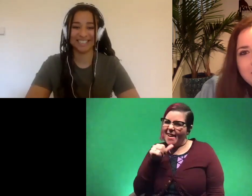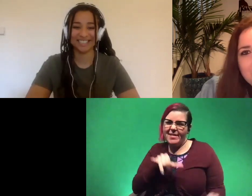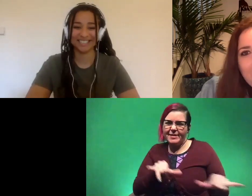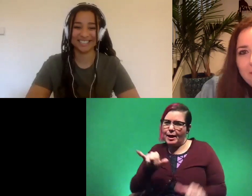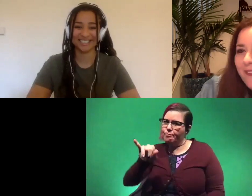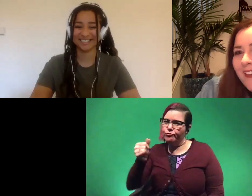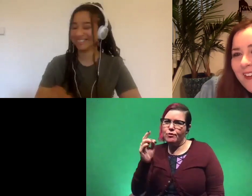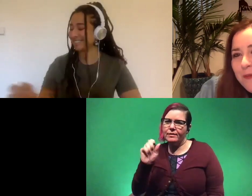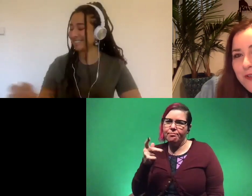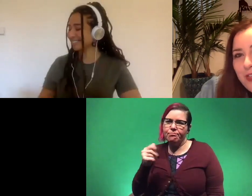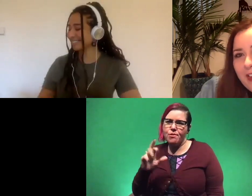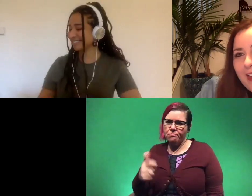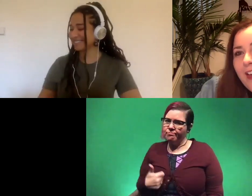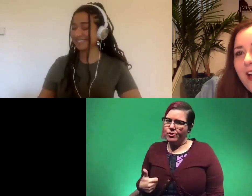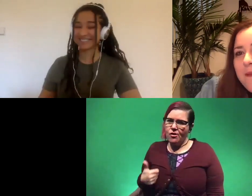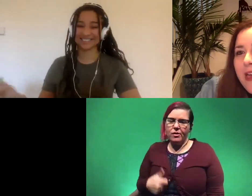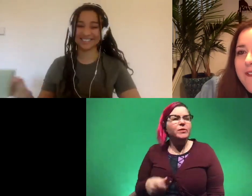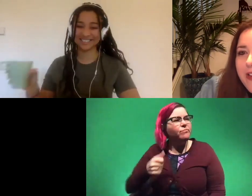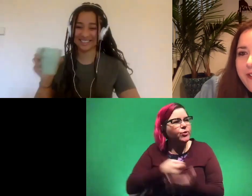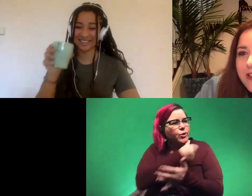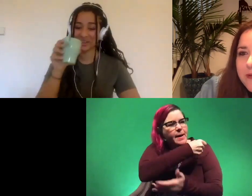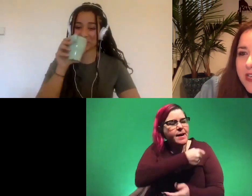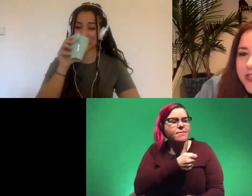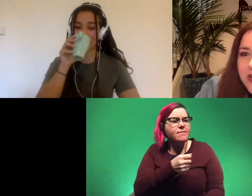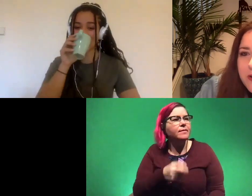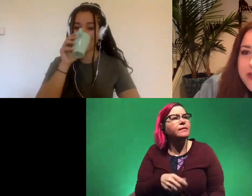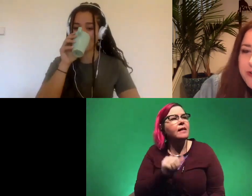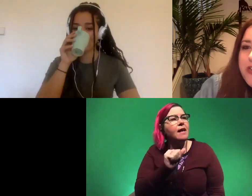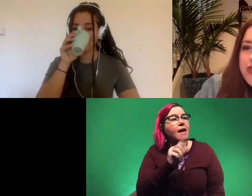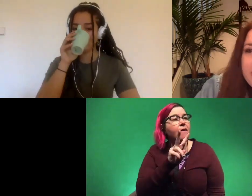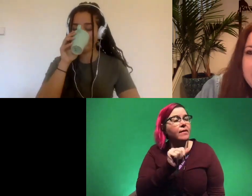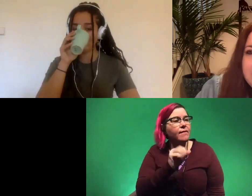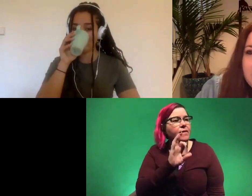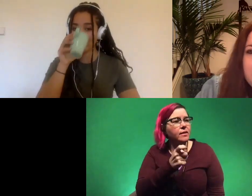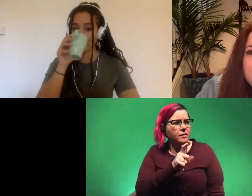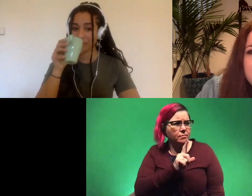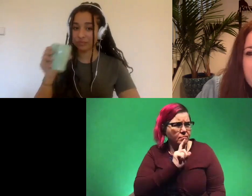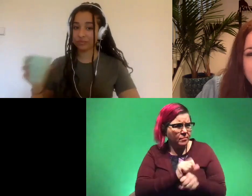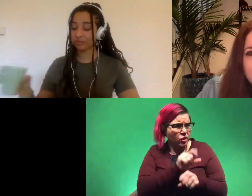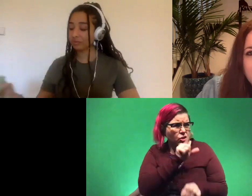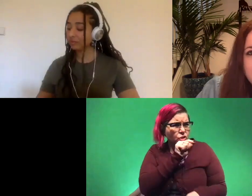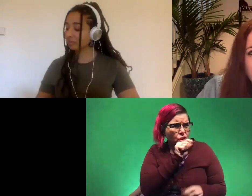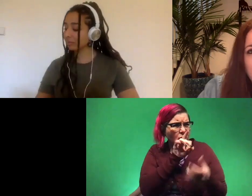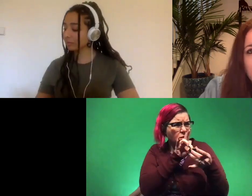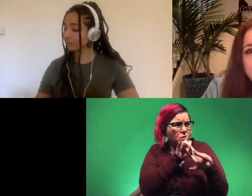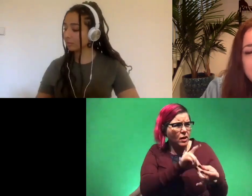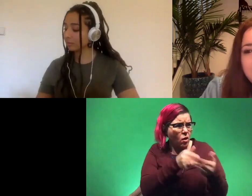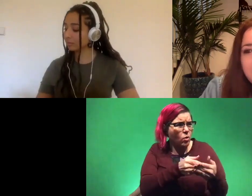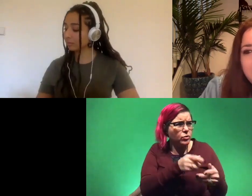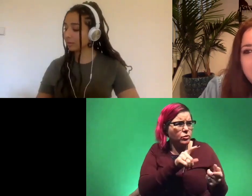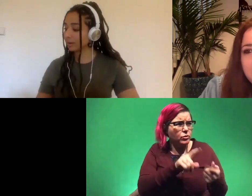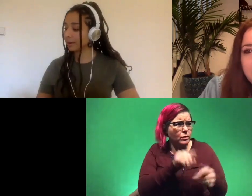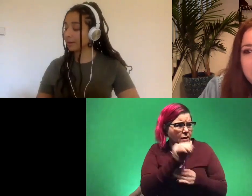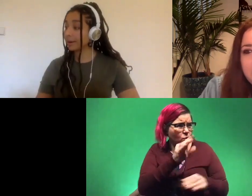too bad wishful thinking um ava and felix would like to know is it true that chickens are closer to dinosaurs than other birds